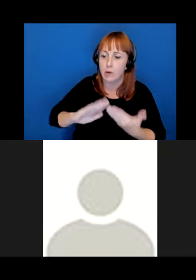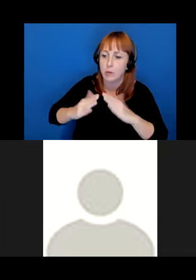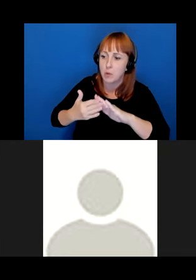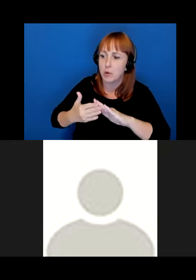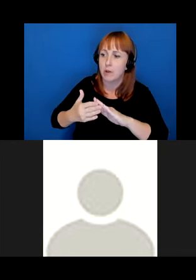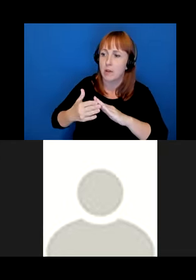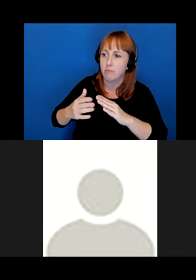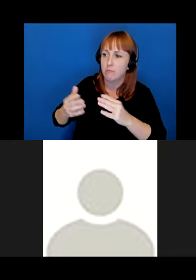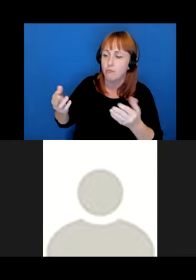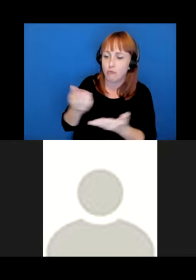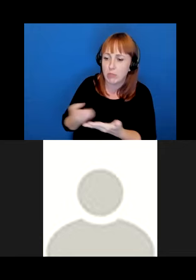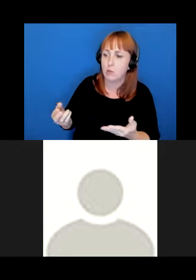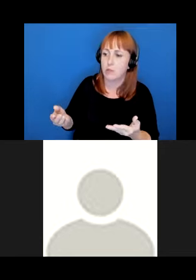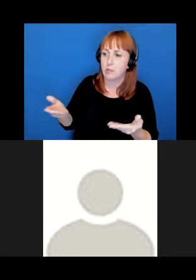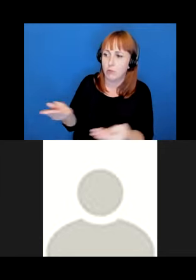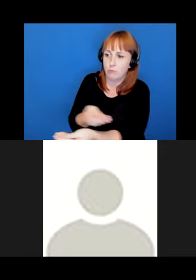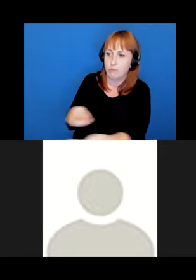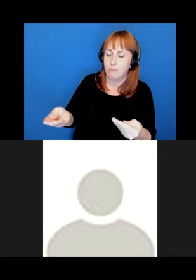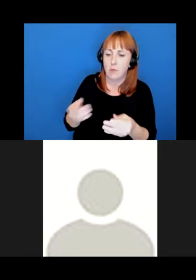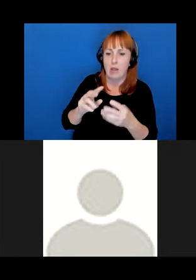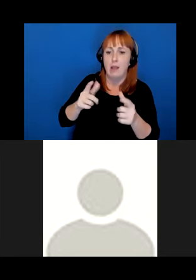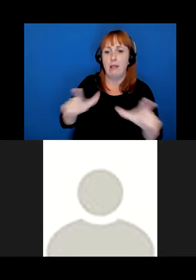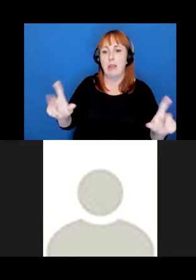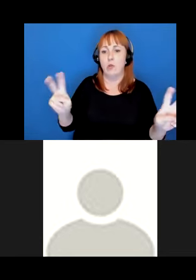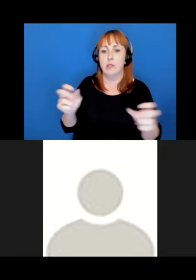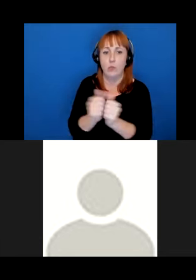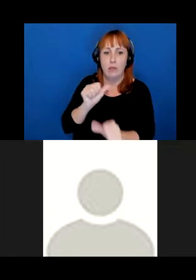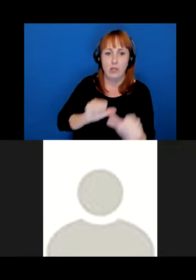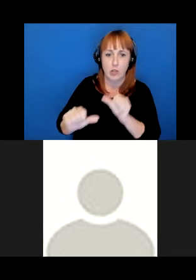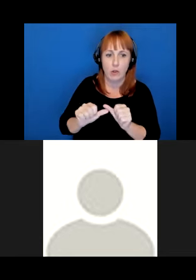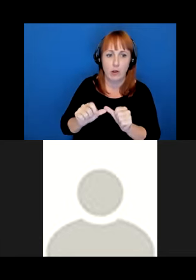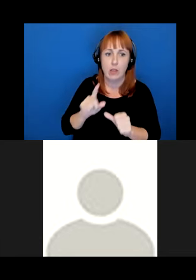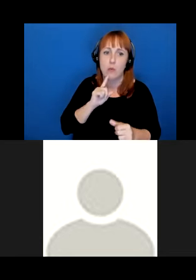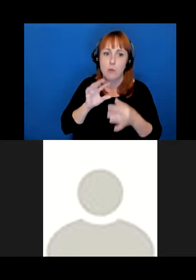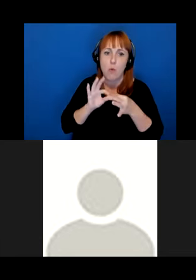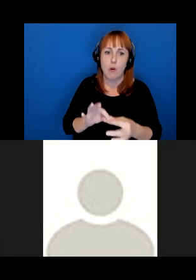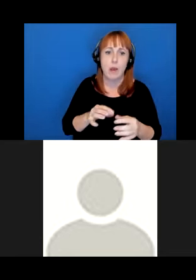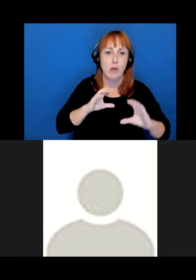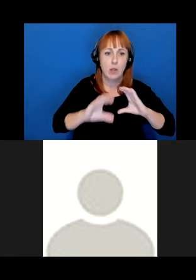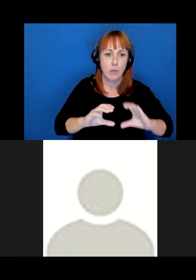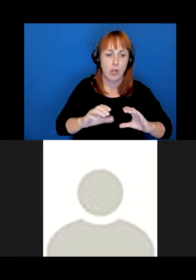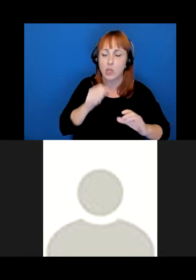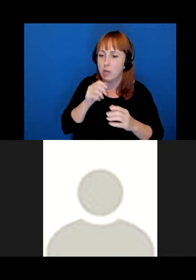and would probably describe grammar in reference to communication rather than in decontextualized ways.